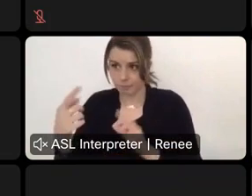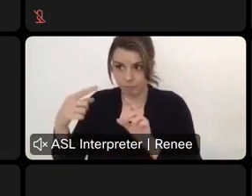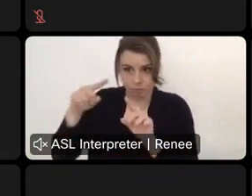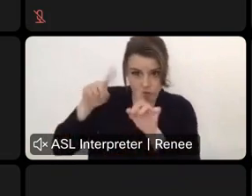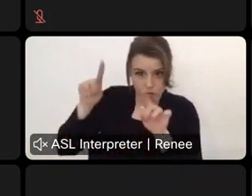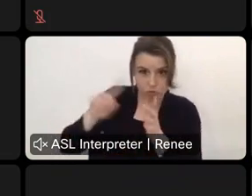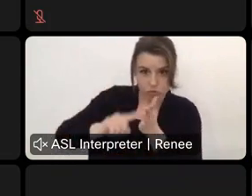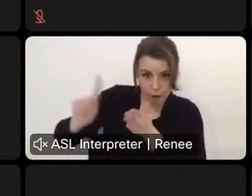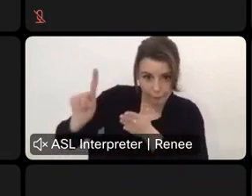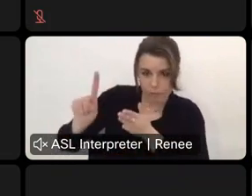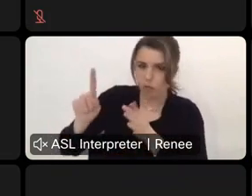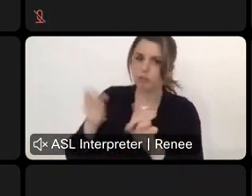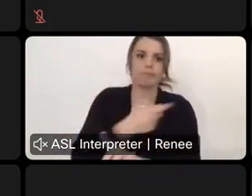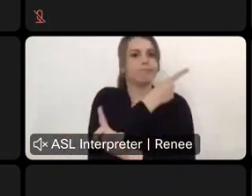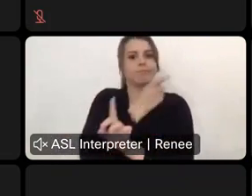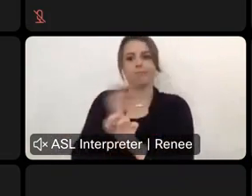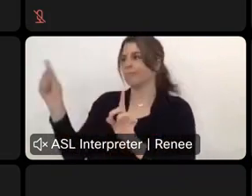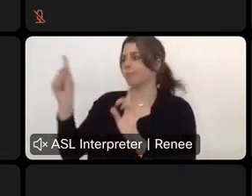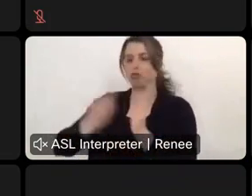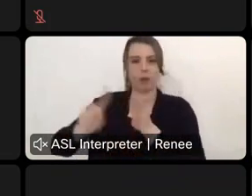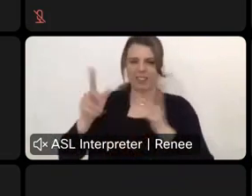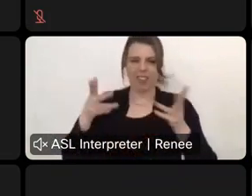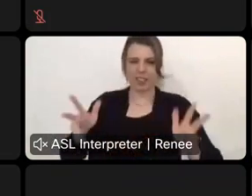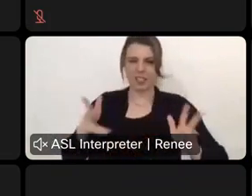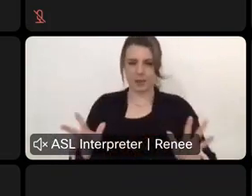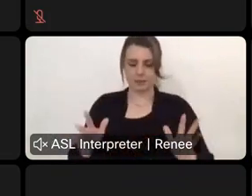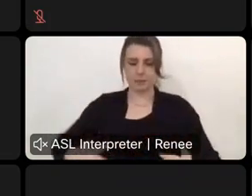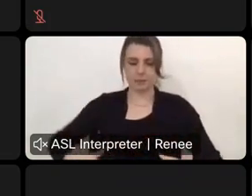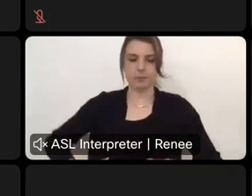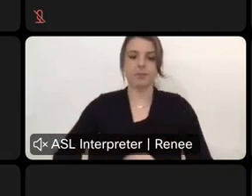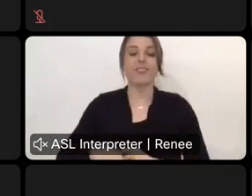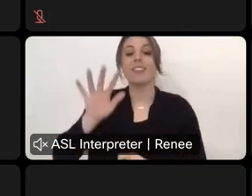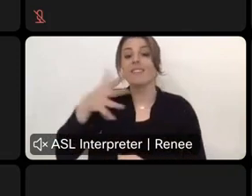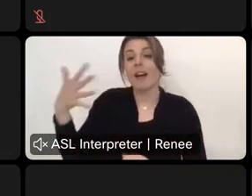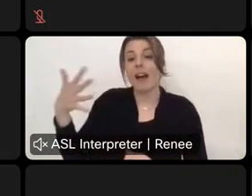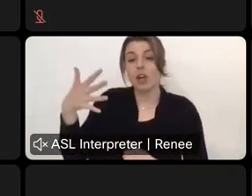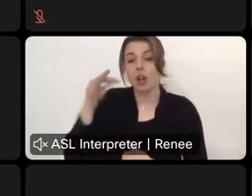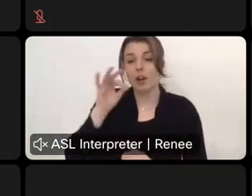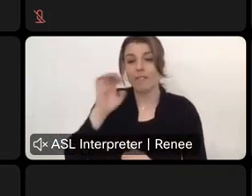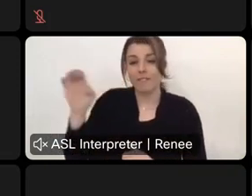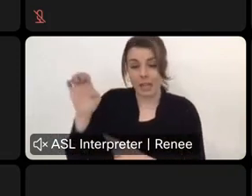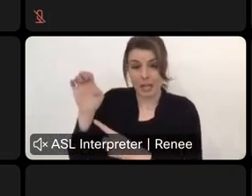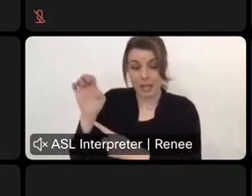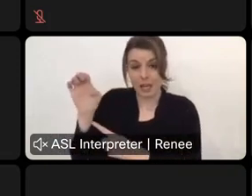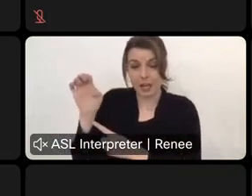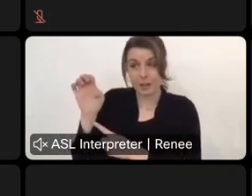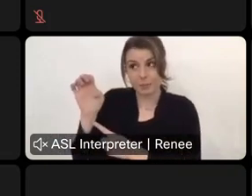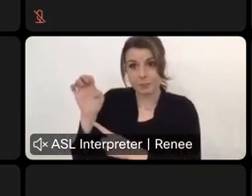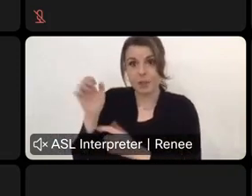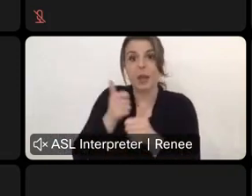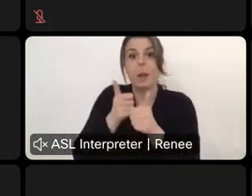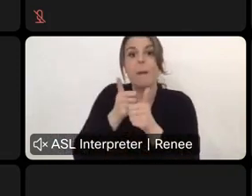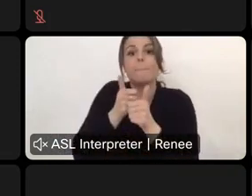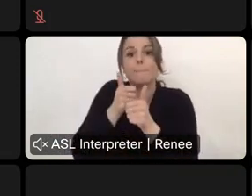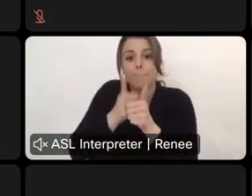out there and do random checks along the shoreline. The way that we see this $5 fee being paid is it's a per vehicle